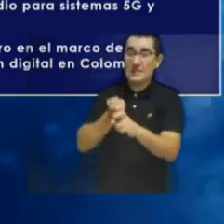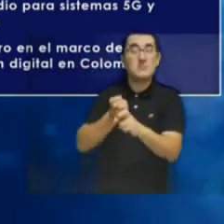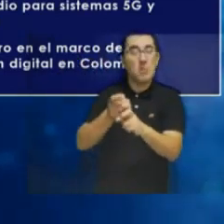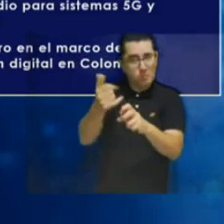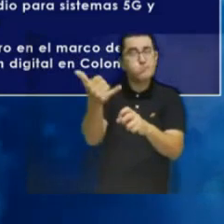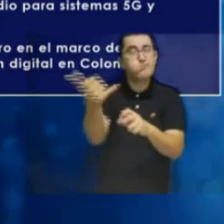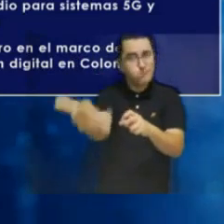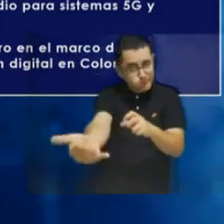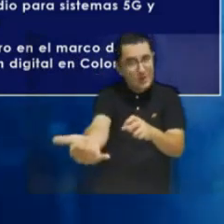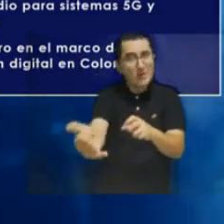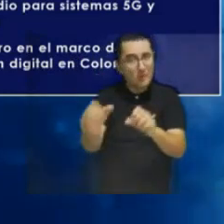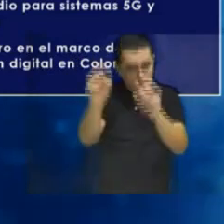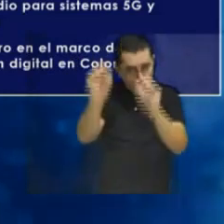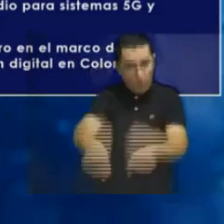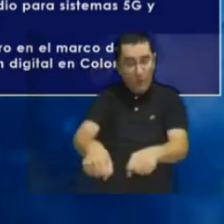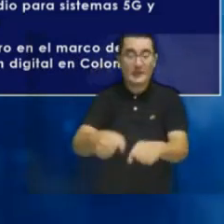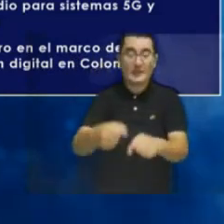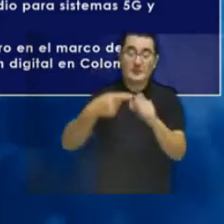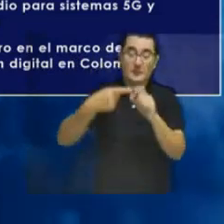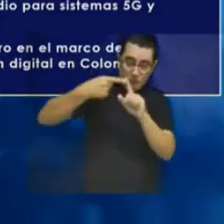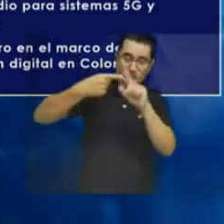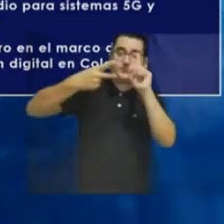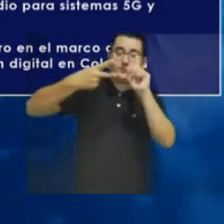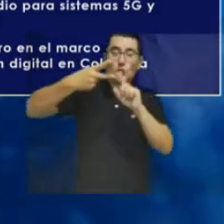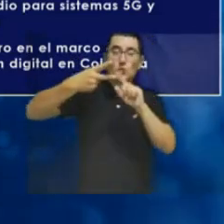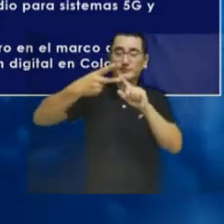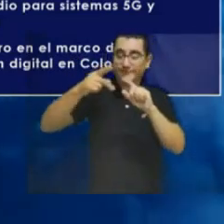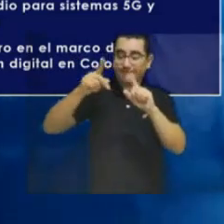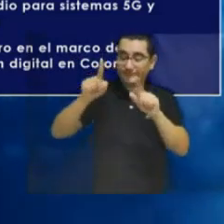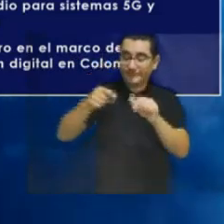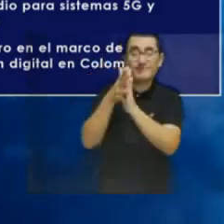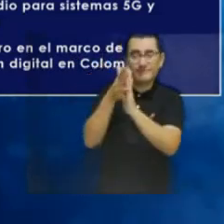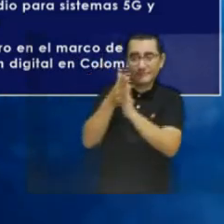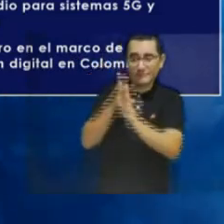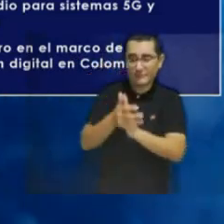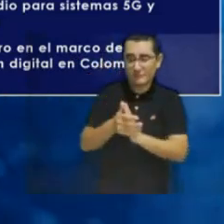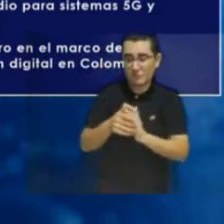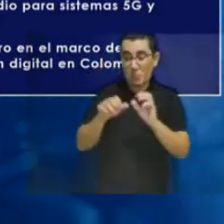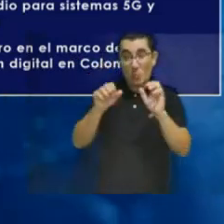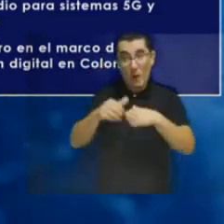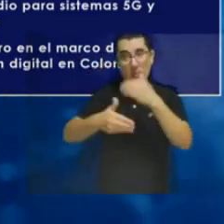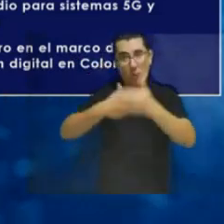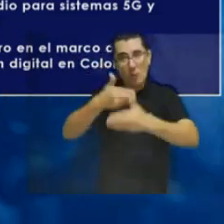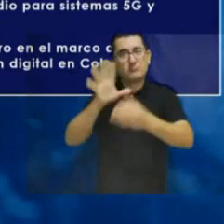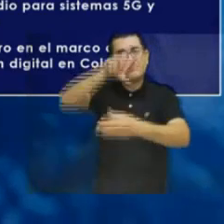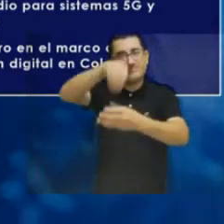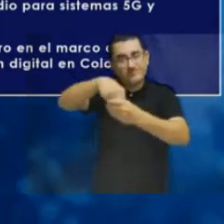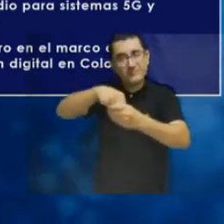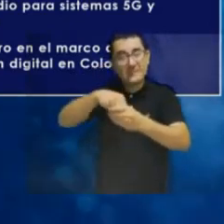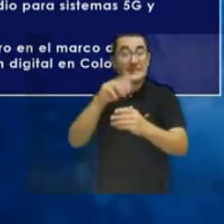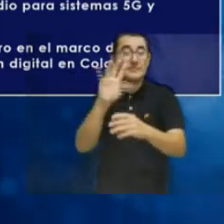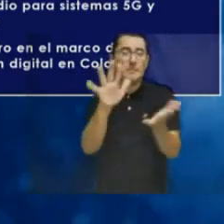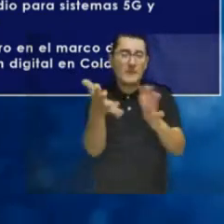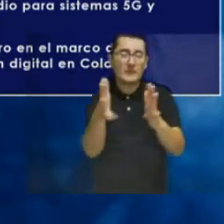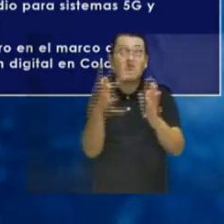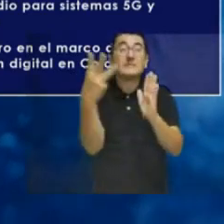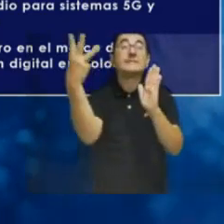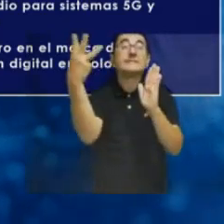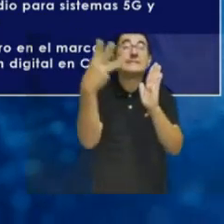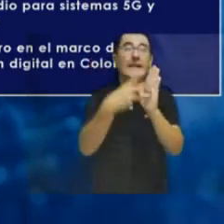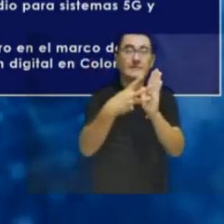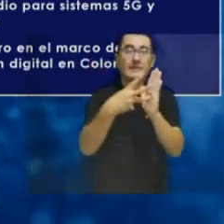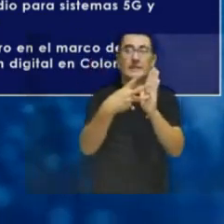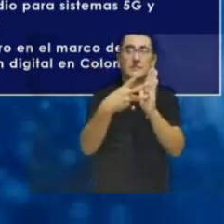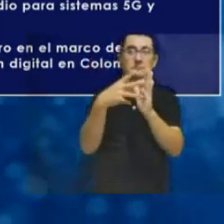systems are non-existent. Number two, they mentioned that this deployment can be made of over 3